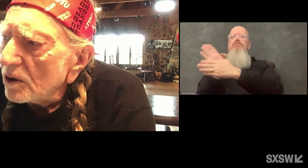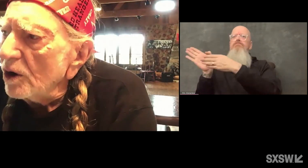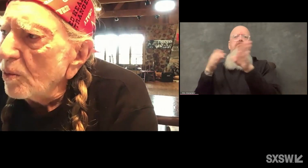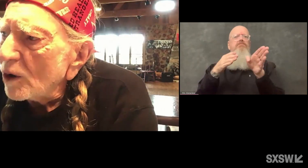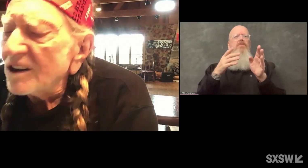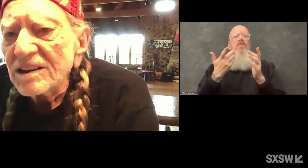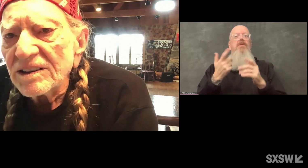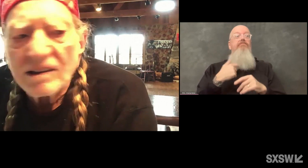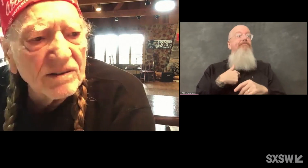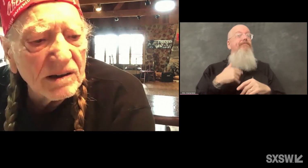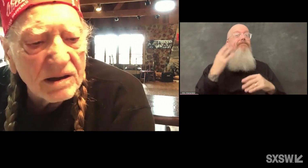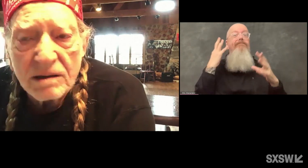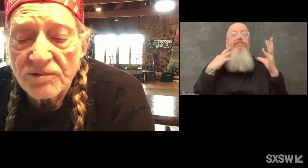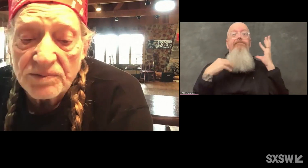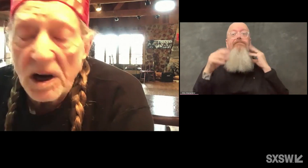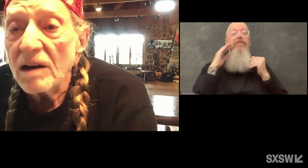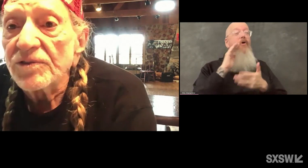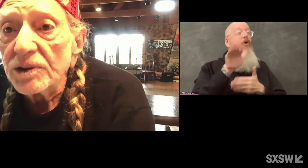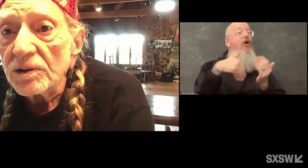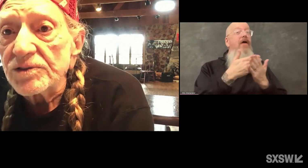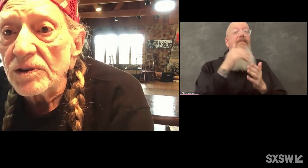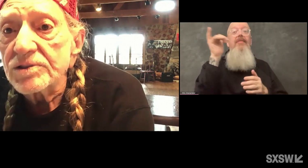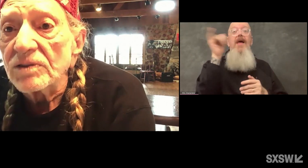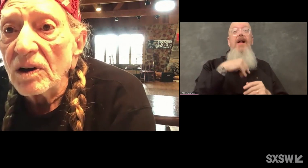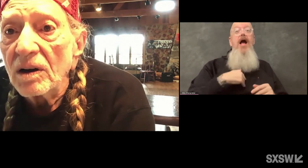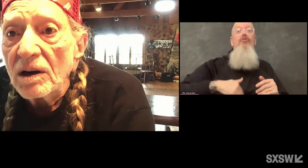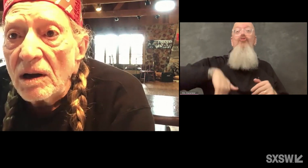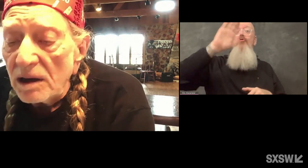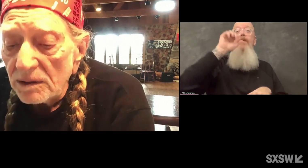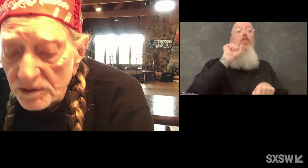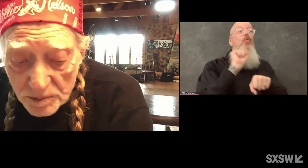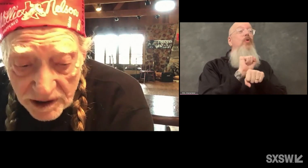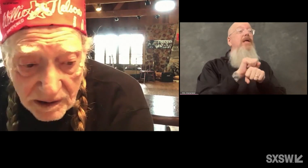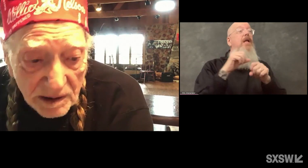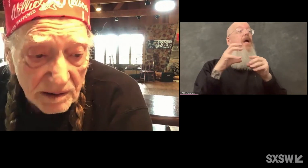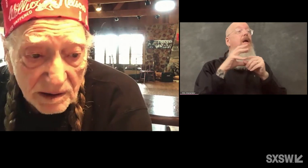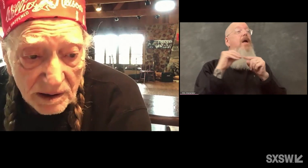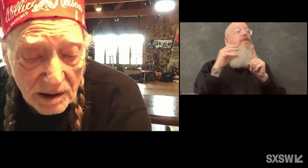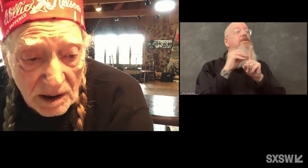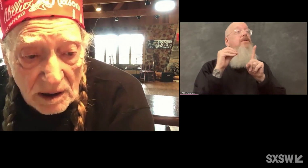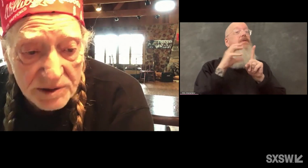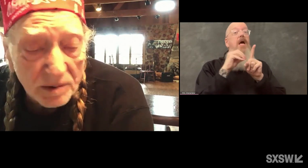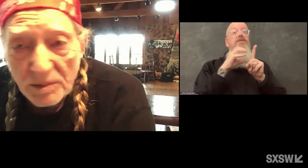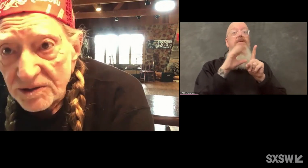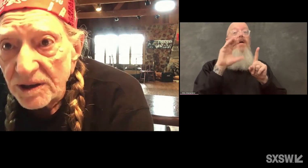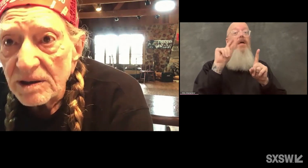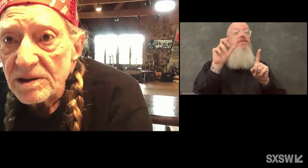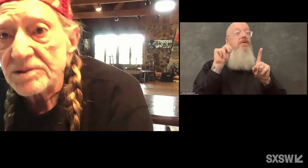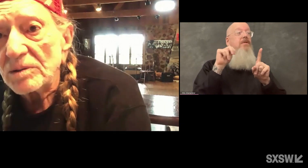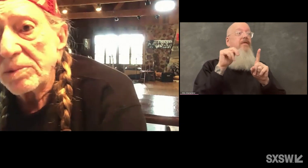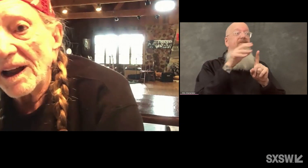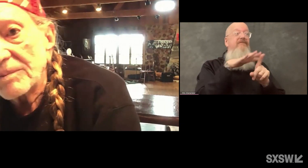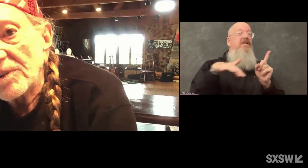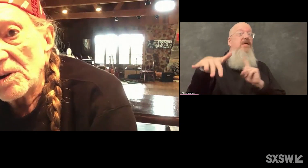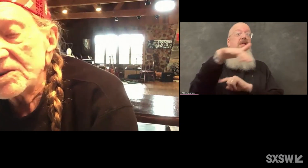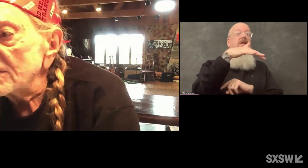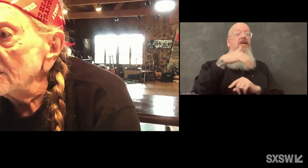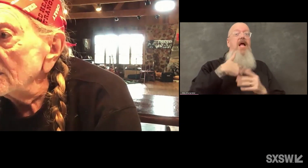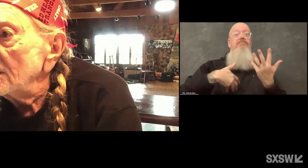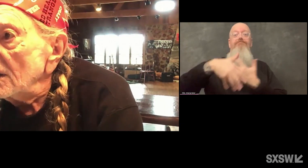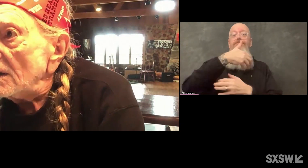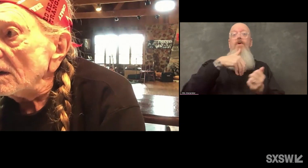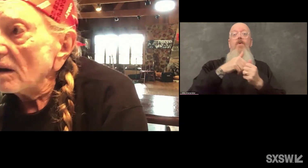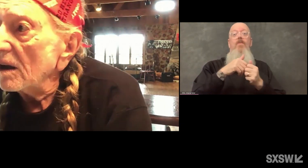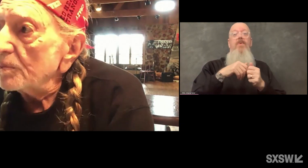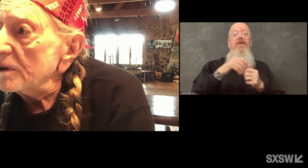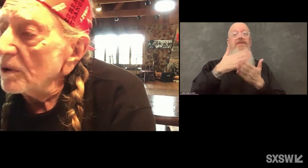I grew up working in the cotton fields, first of all, and it was me and some Mexicans and some black folks